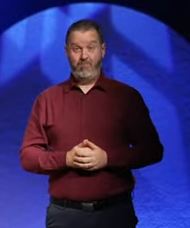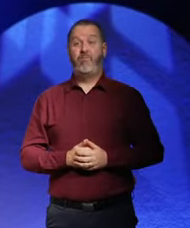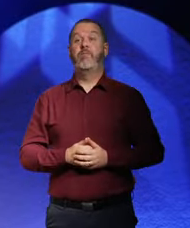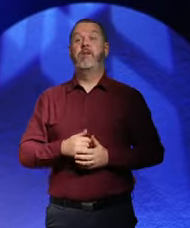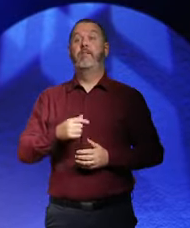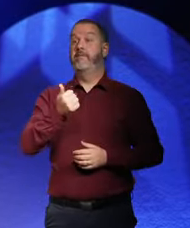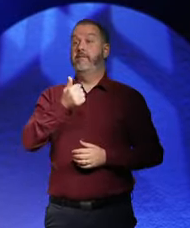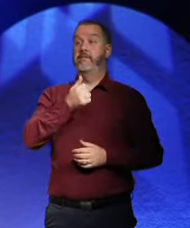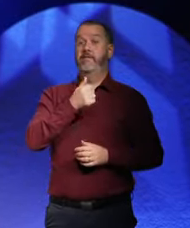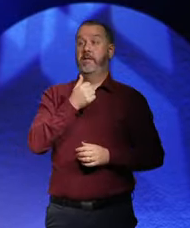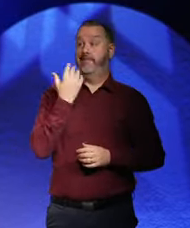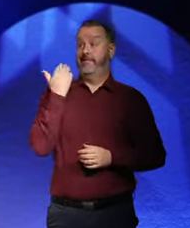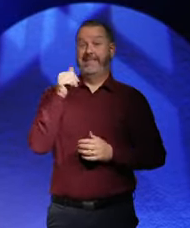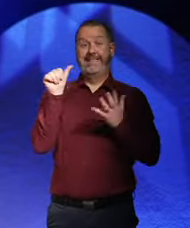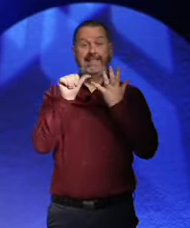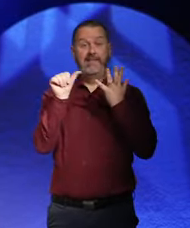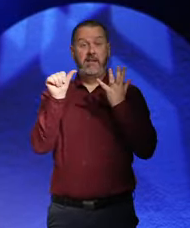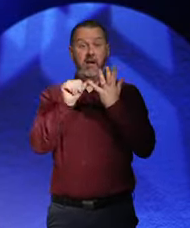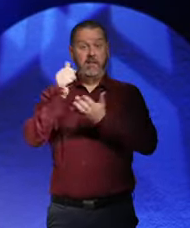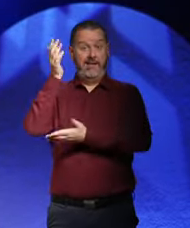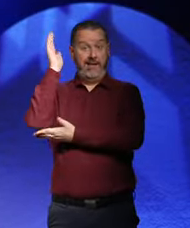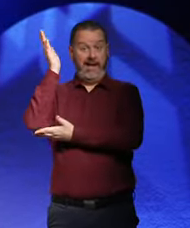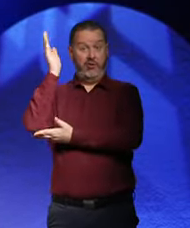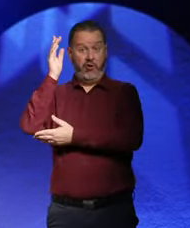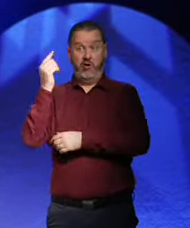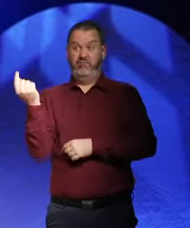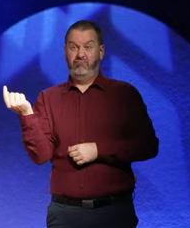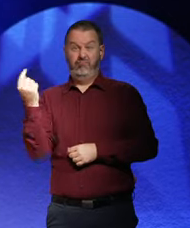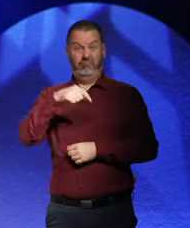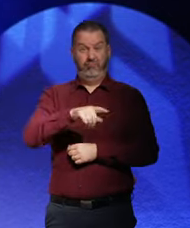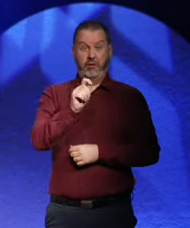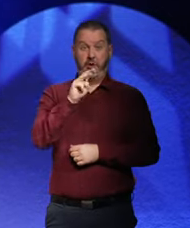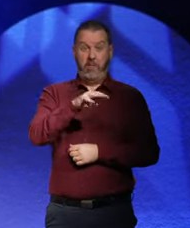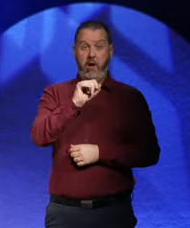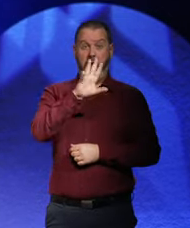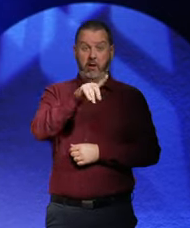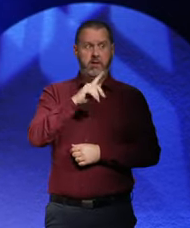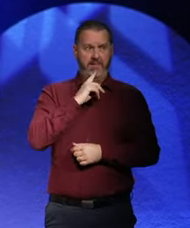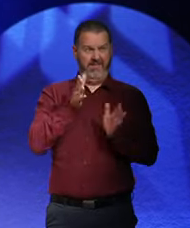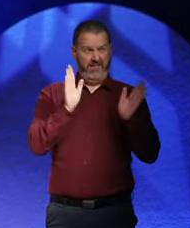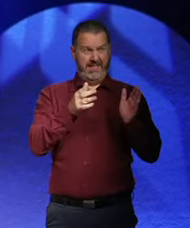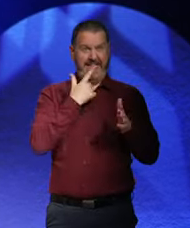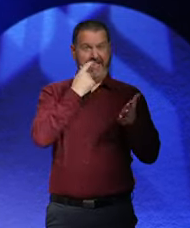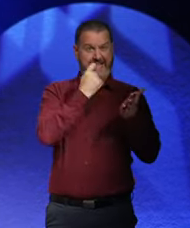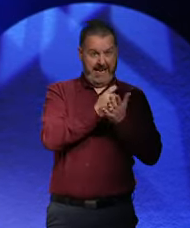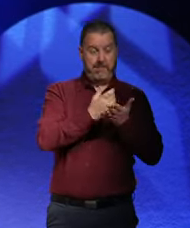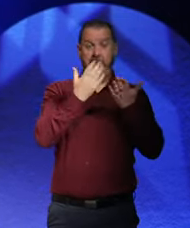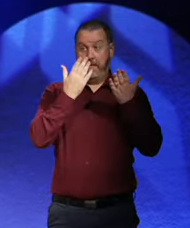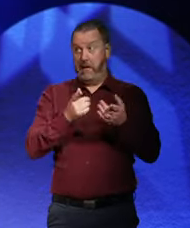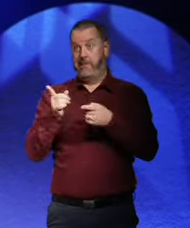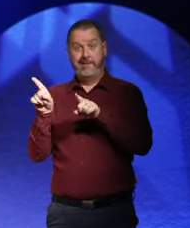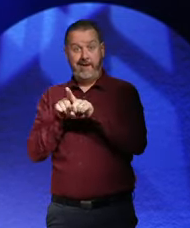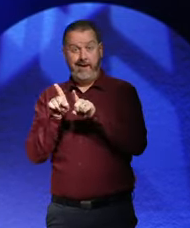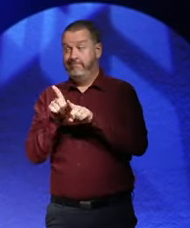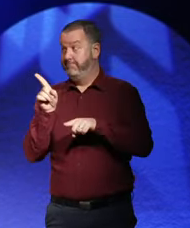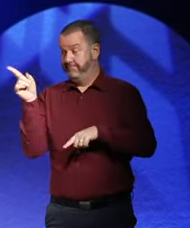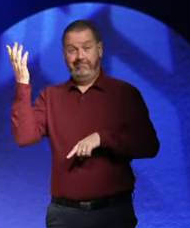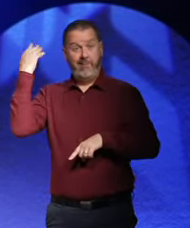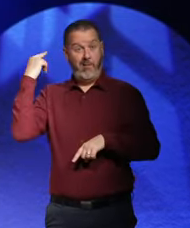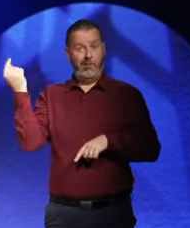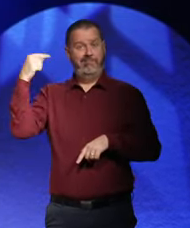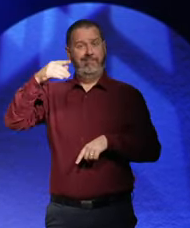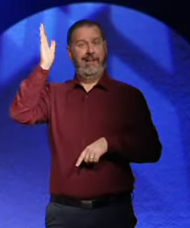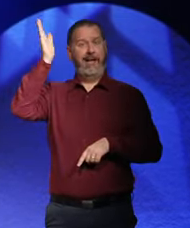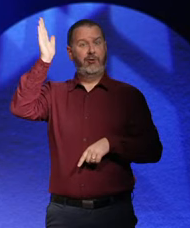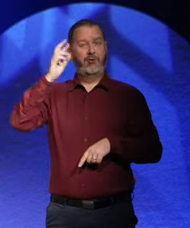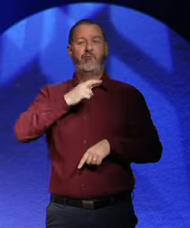first speaker there at 6 o'clock and I'm delighted to be welcoming back again a speaker who has been with us before both in real